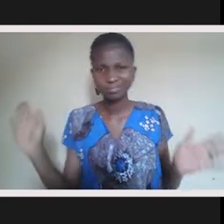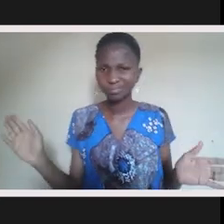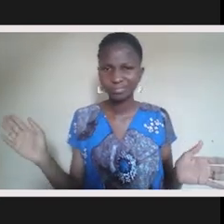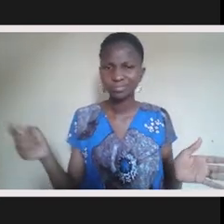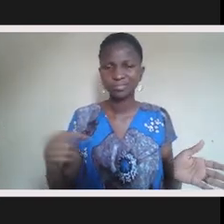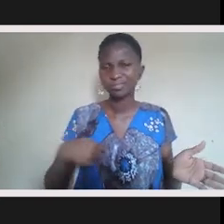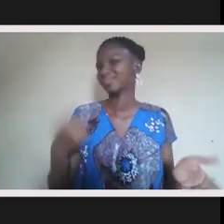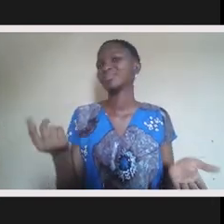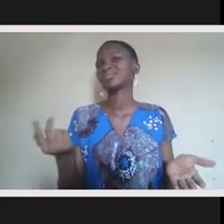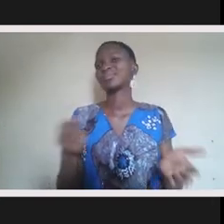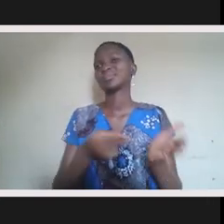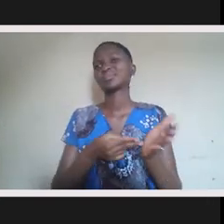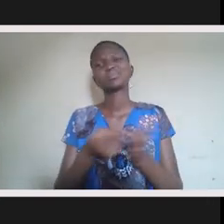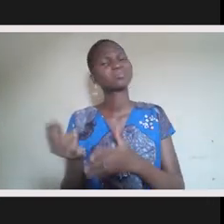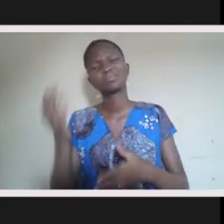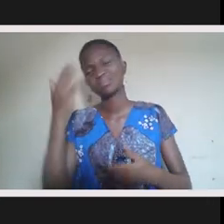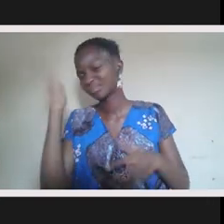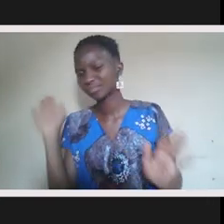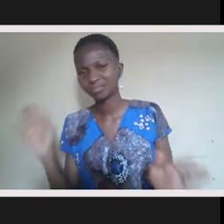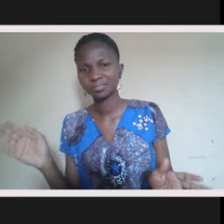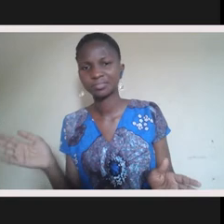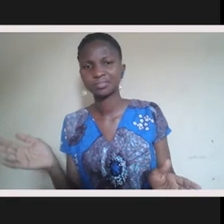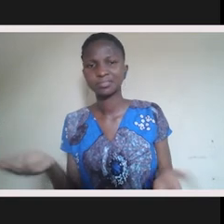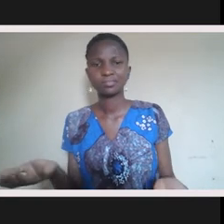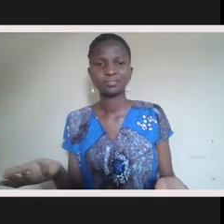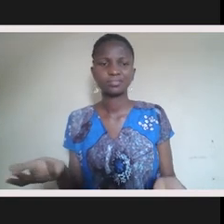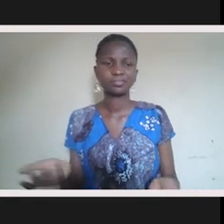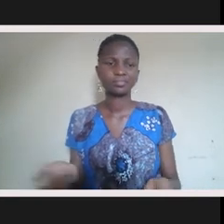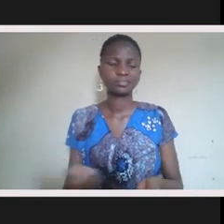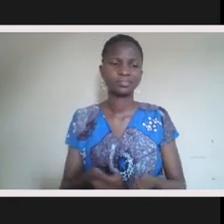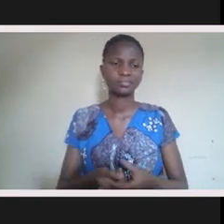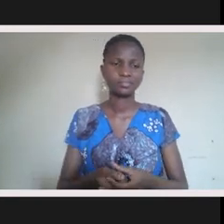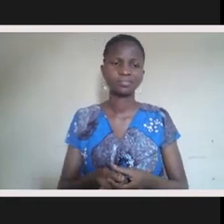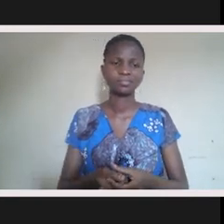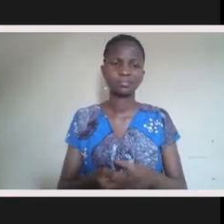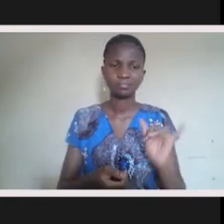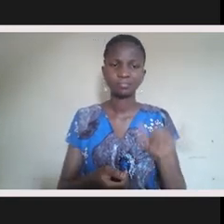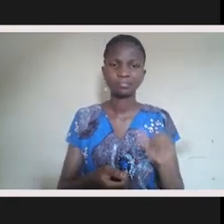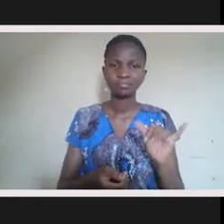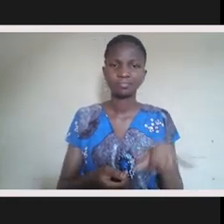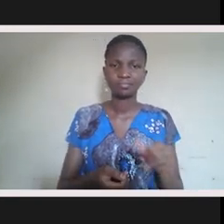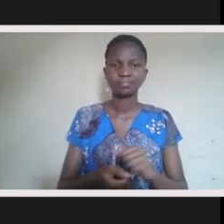Um, I, I don't know. I honestly don't know. I don't know.